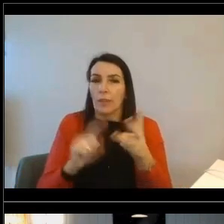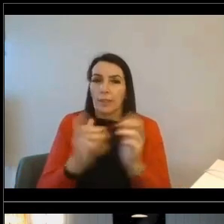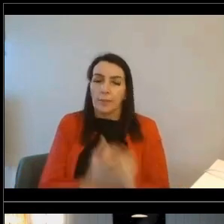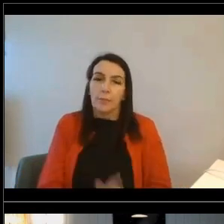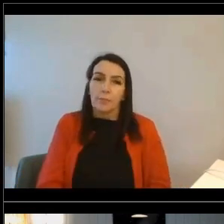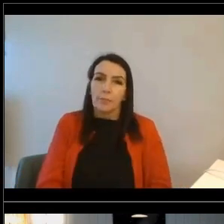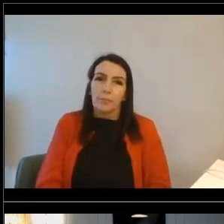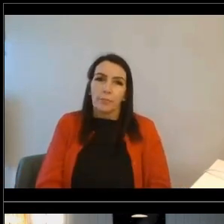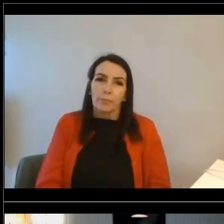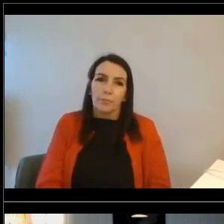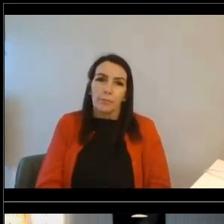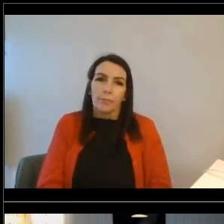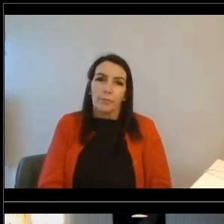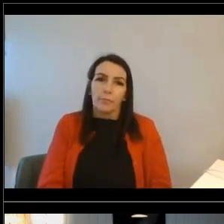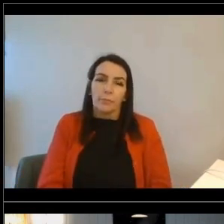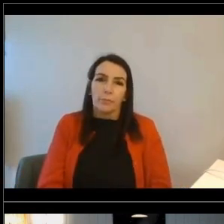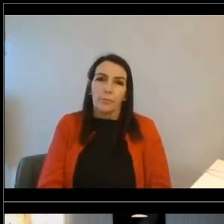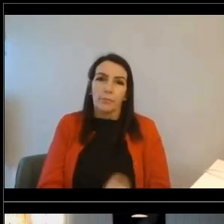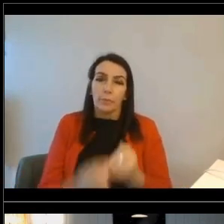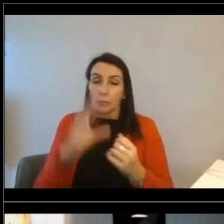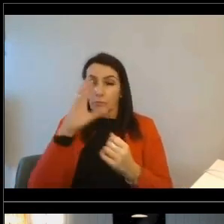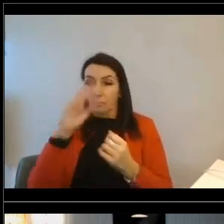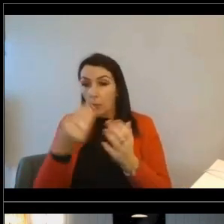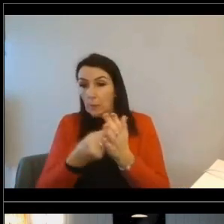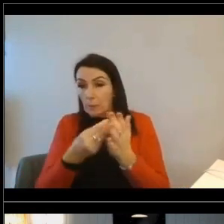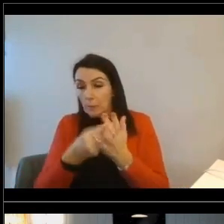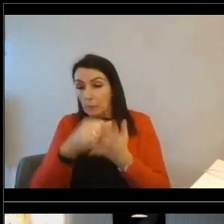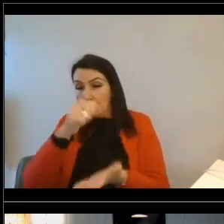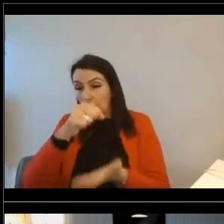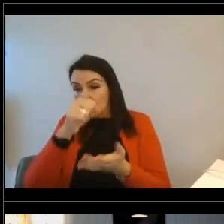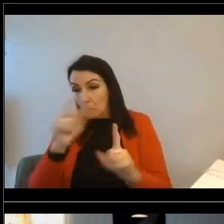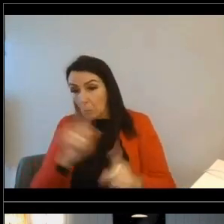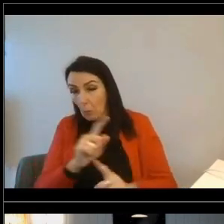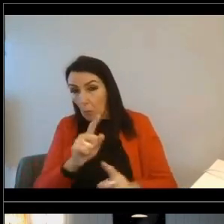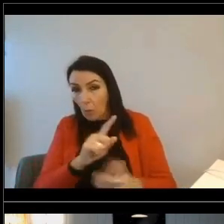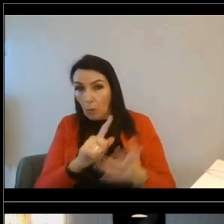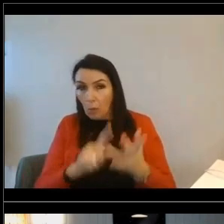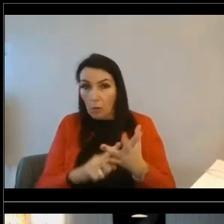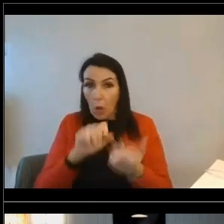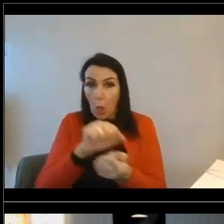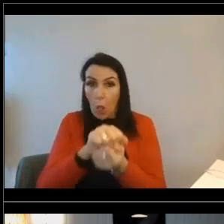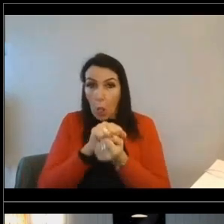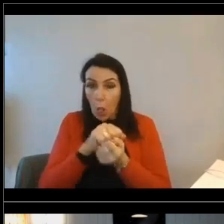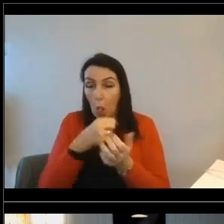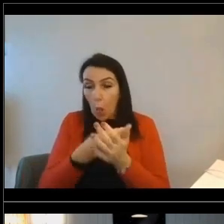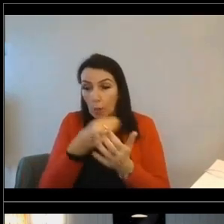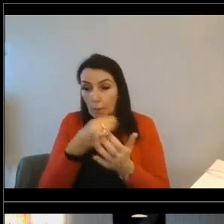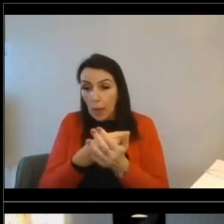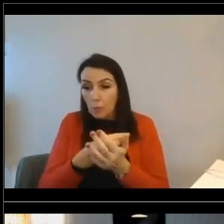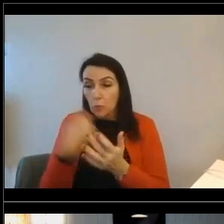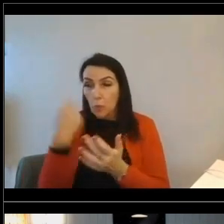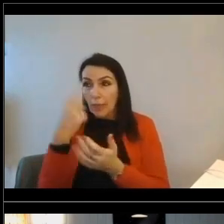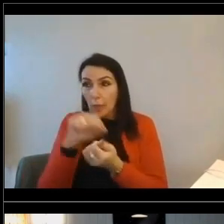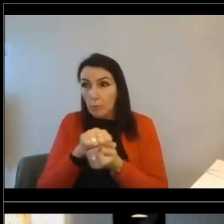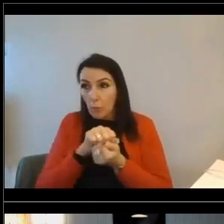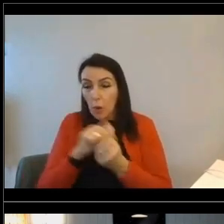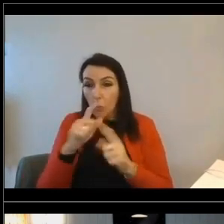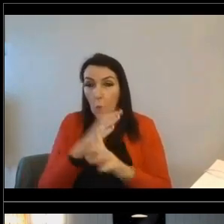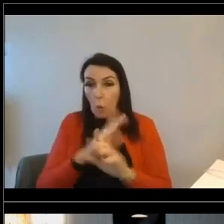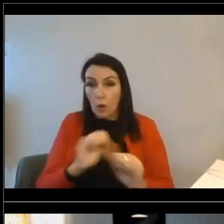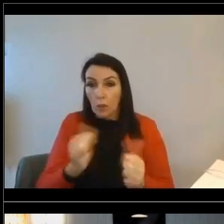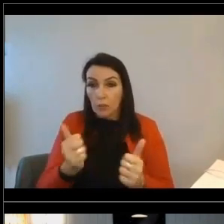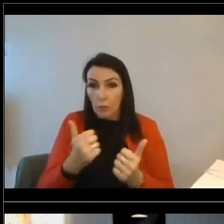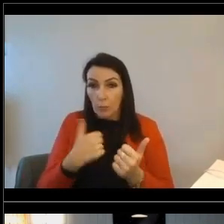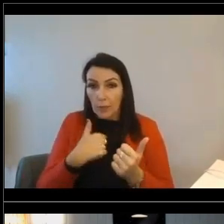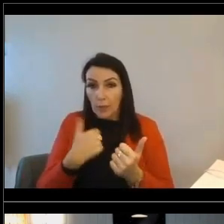You can tell the tool what fudging you have or potentially maybe what loan amount you're thinking about borrowing, what works for you. They've got a